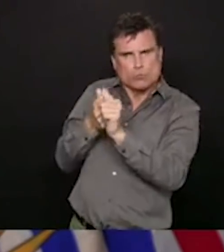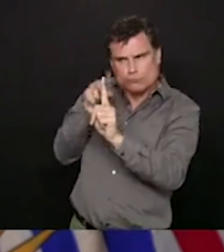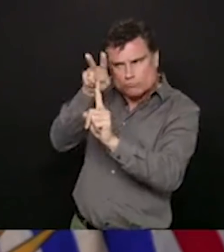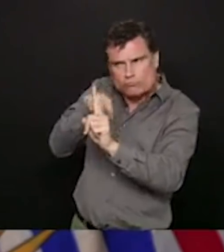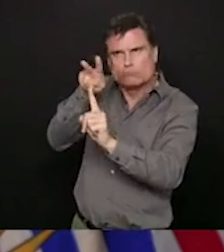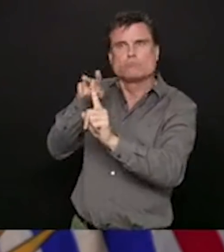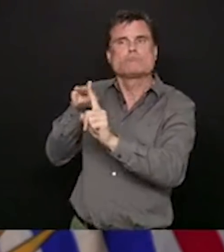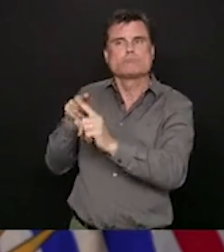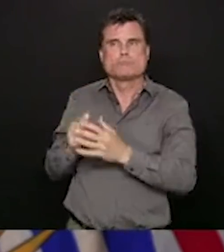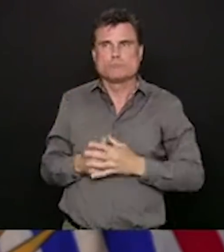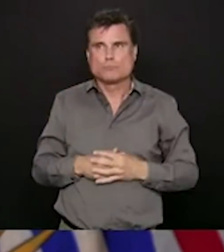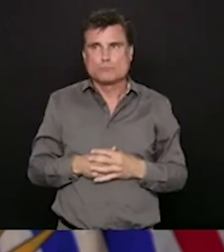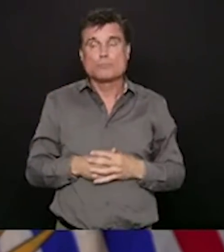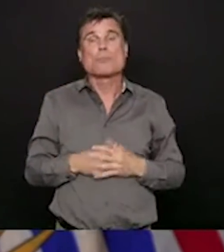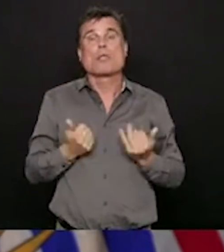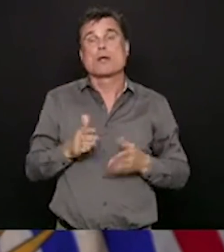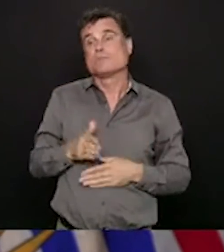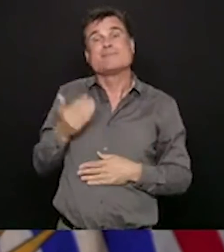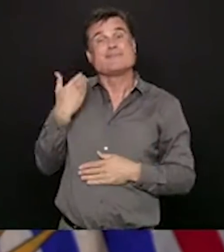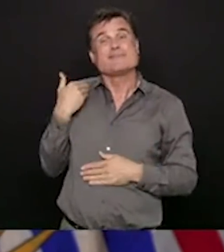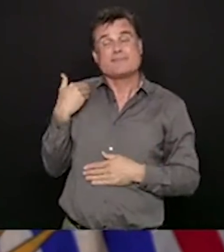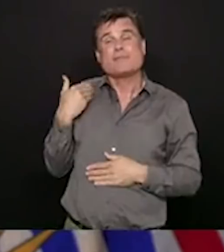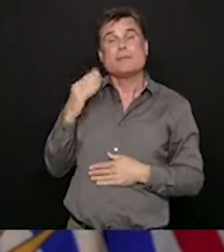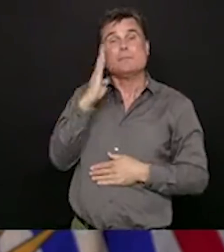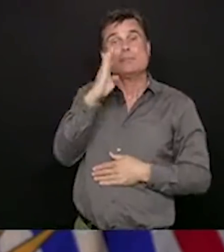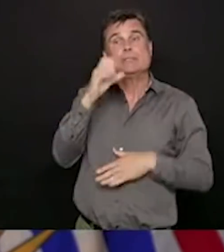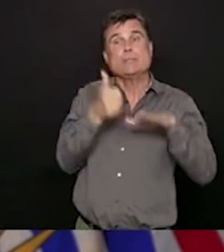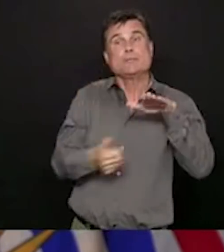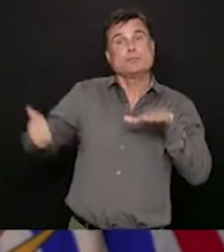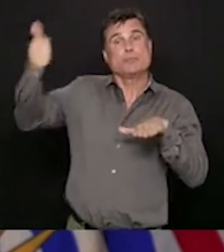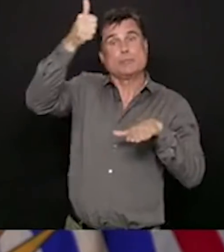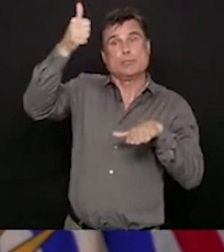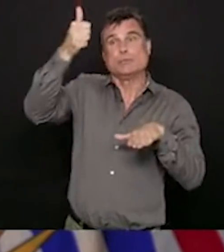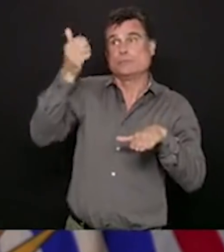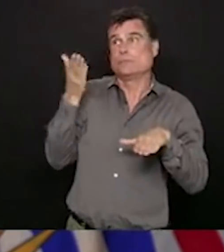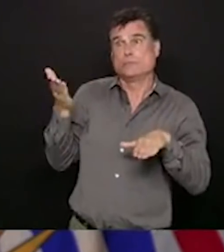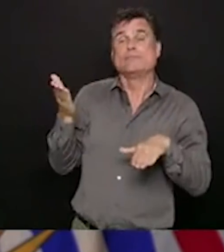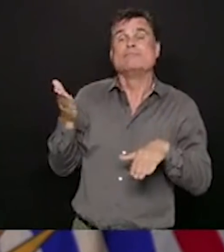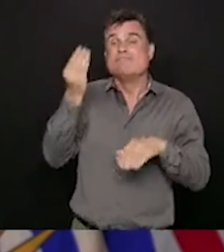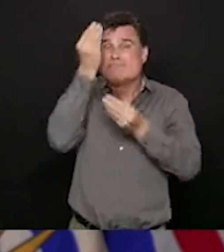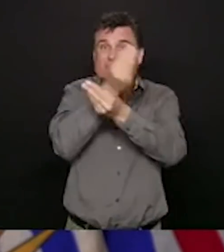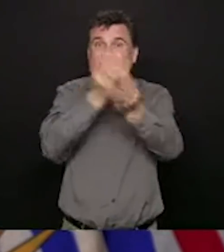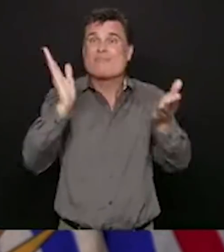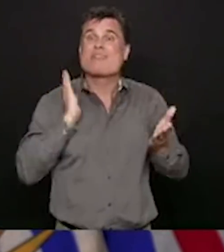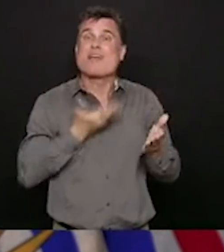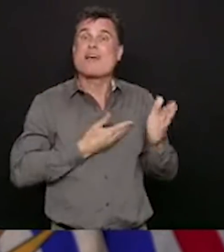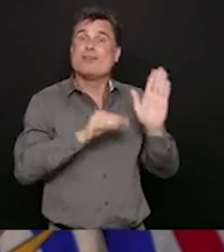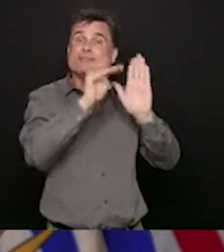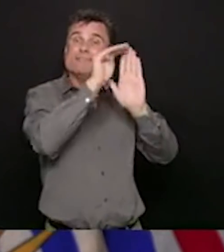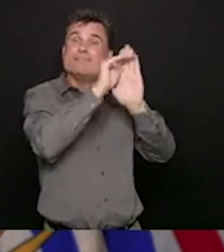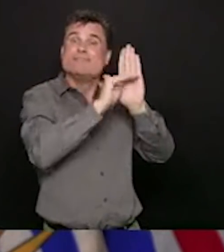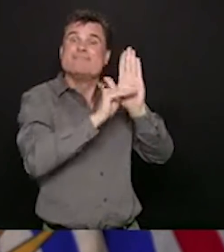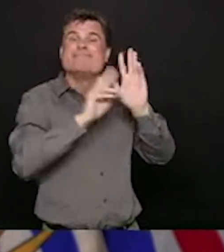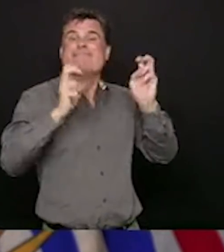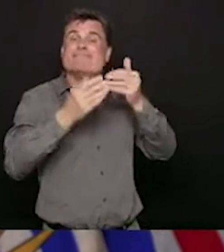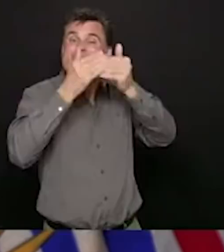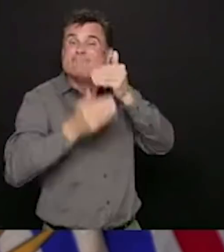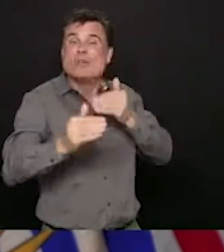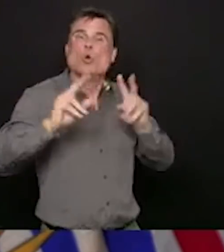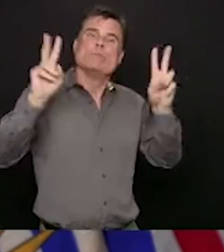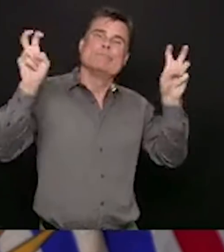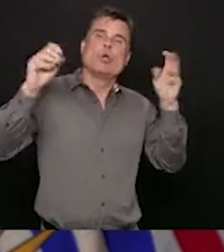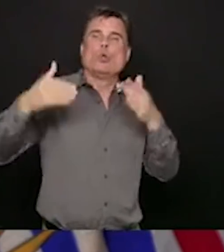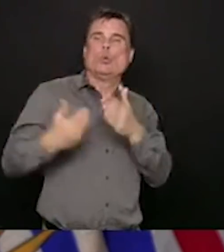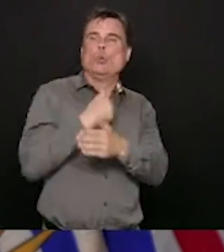will be provided to you next week. We've highlighted that we are being thoughtful and careful and purposeful in our